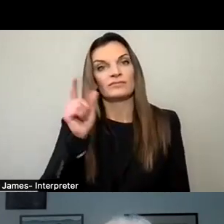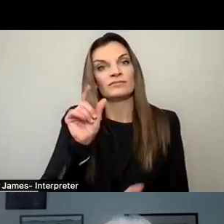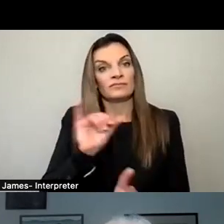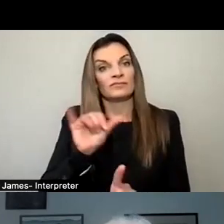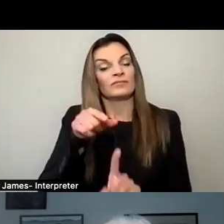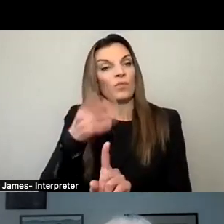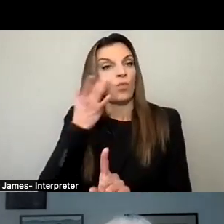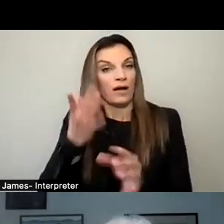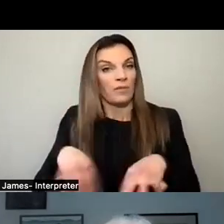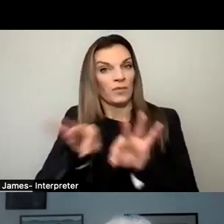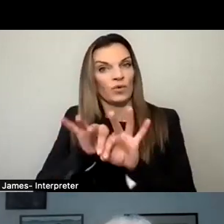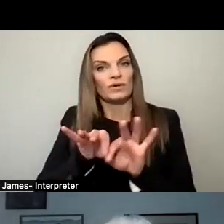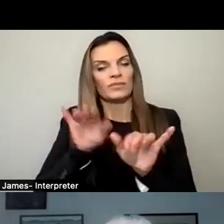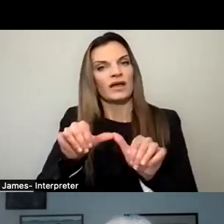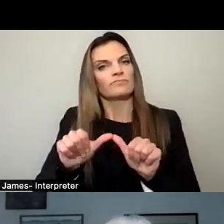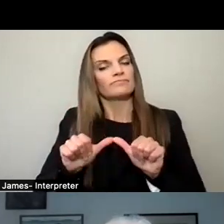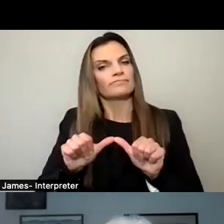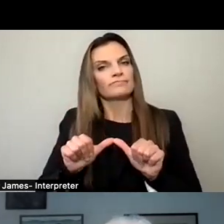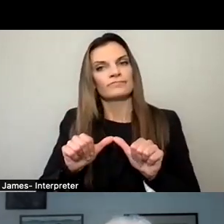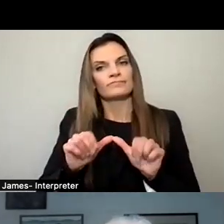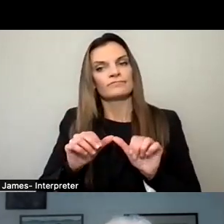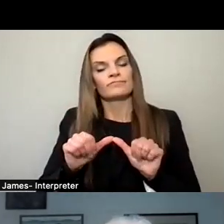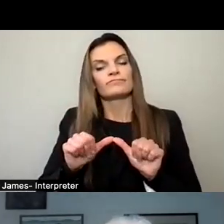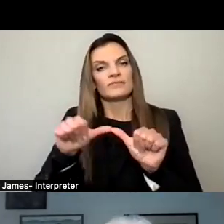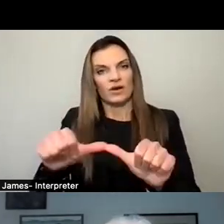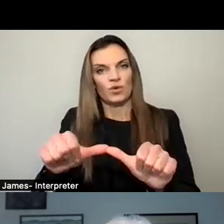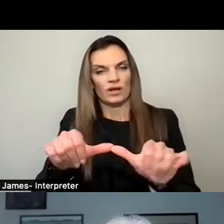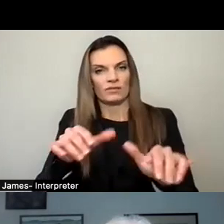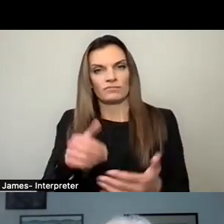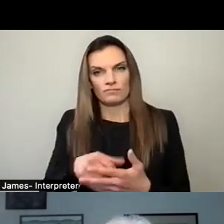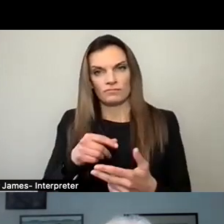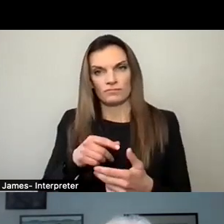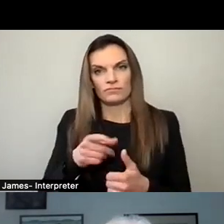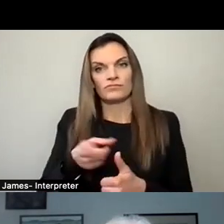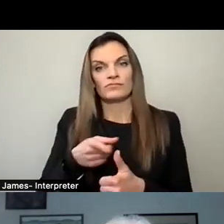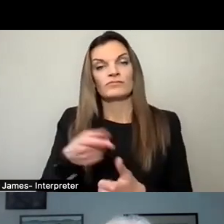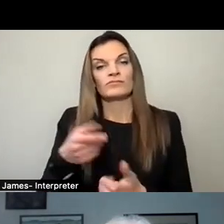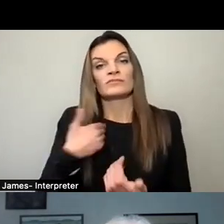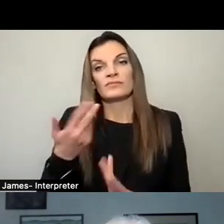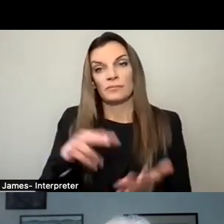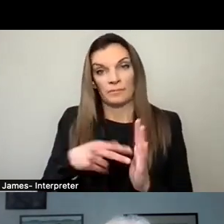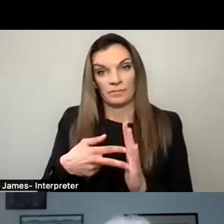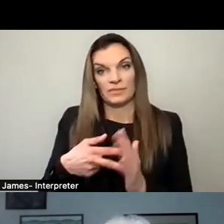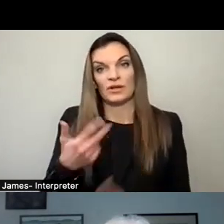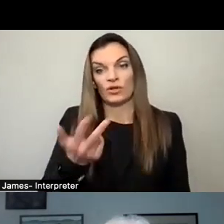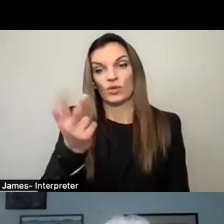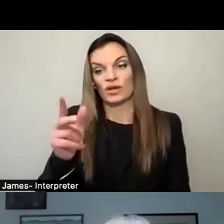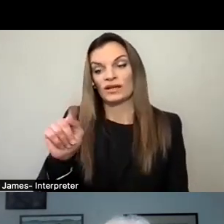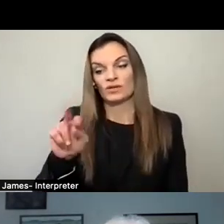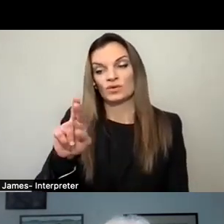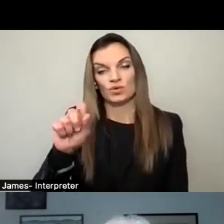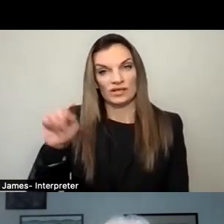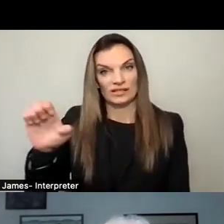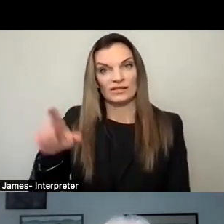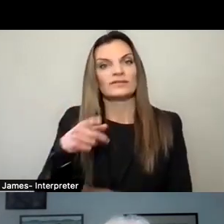term limits, we have the advantage of having one off-cycle elections. means only three trustees are elected each